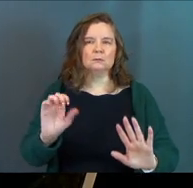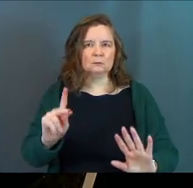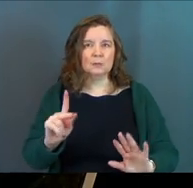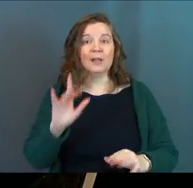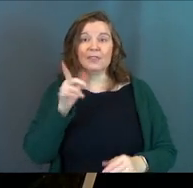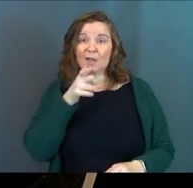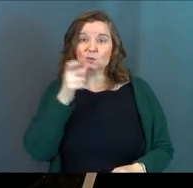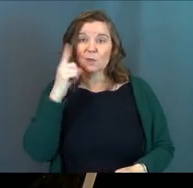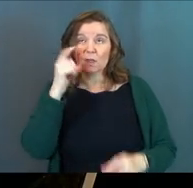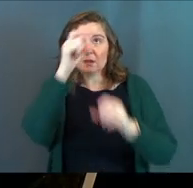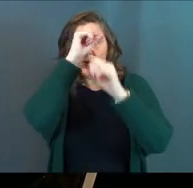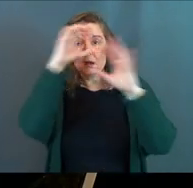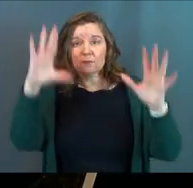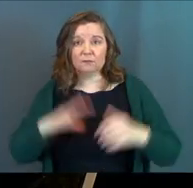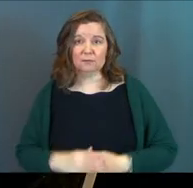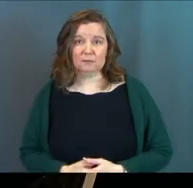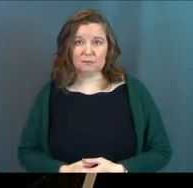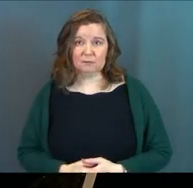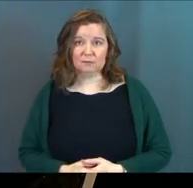That's who you're thinking of?